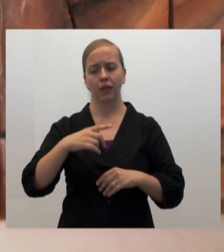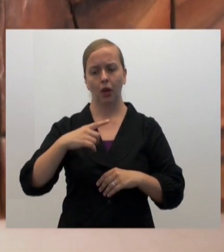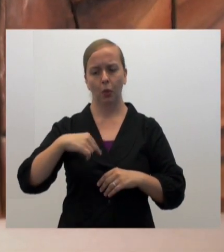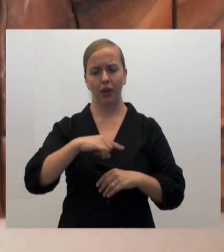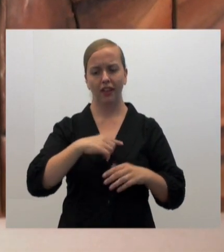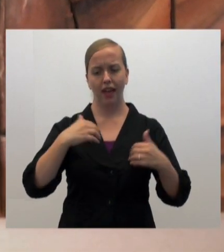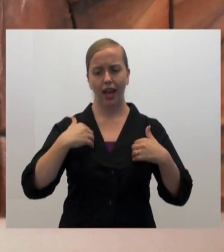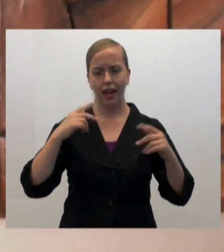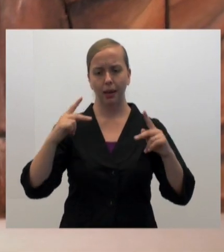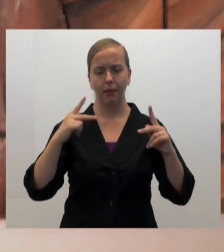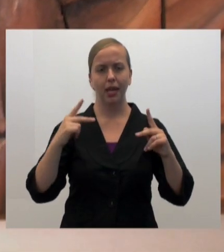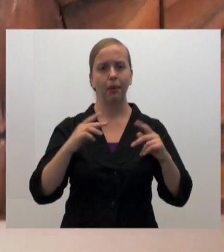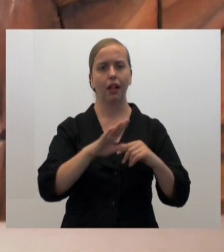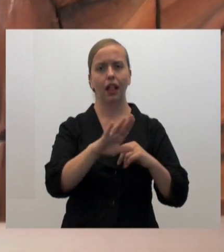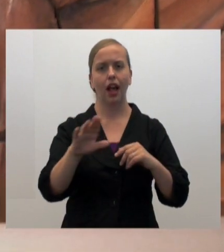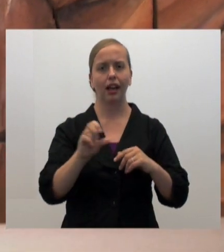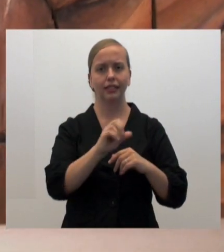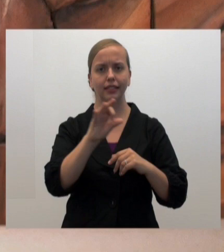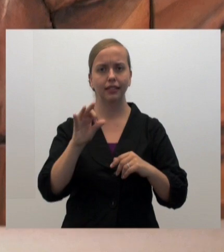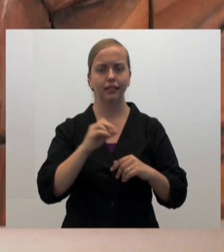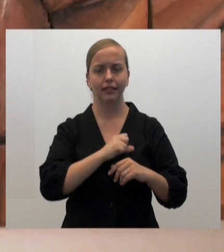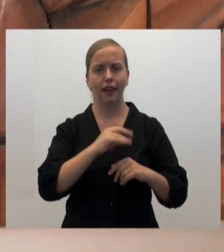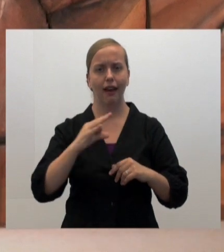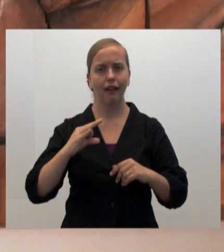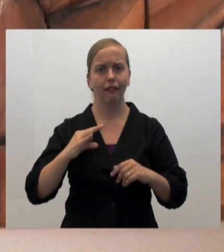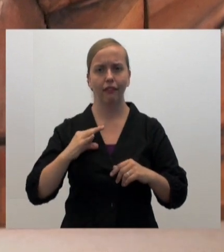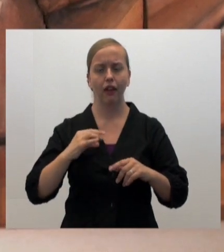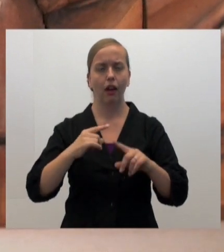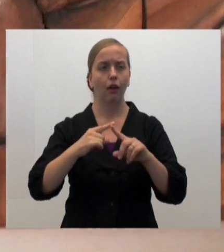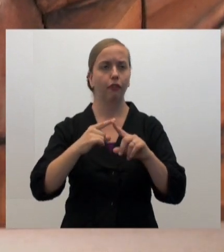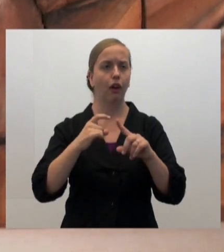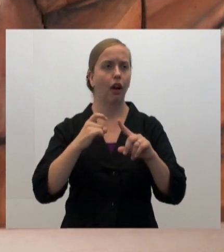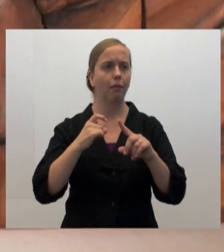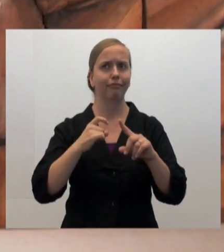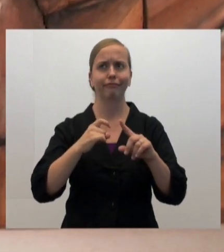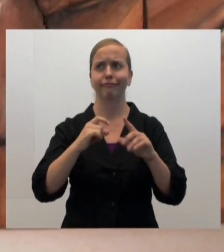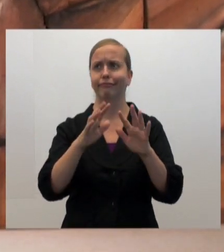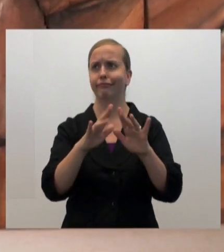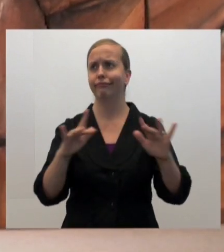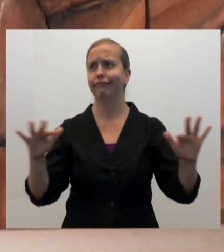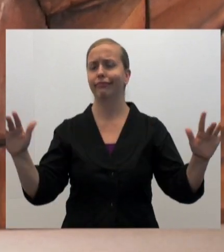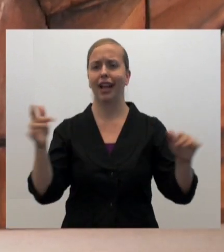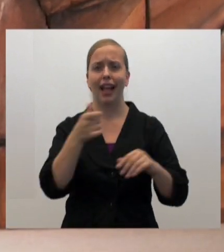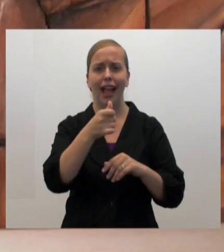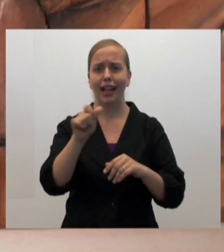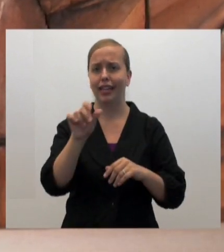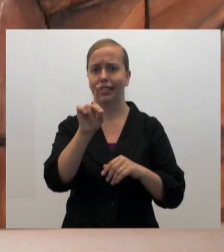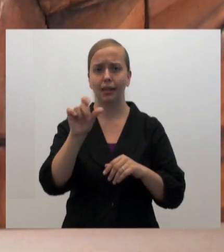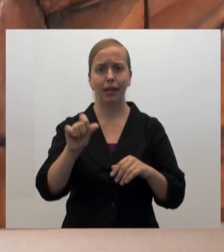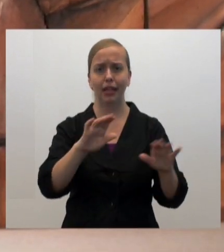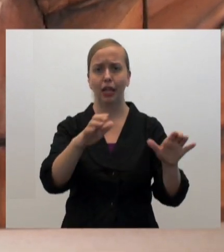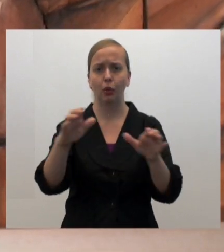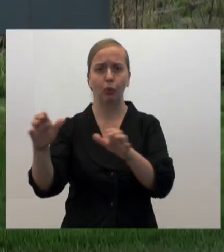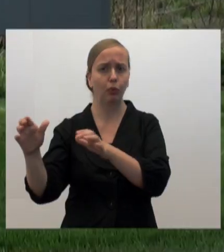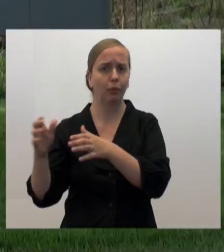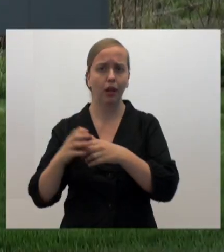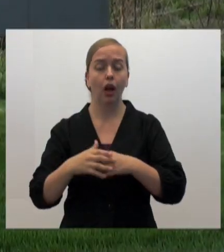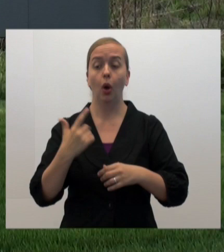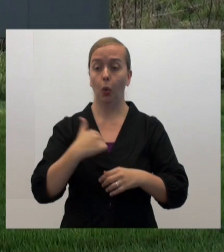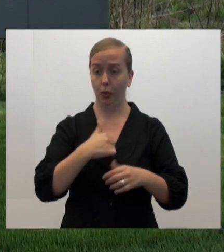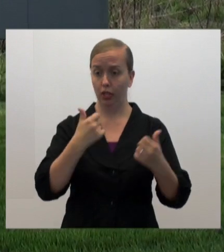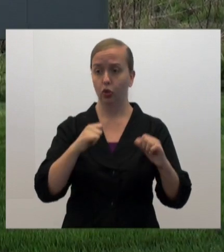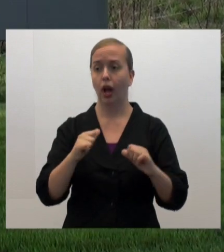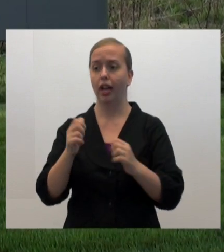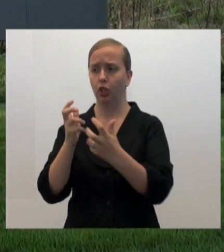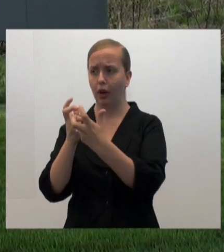We've had people on staff, and do have people on staff, I think, from just about every disability community that there